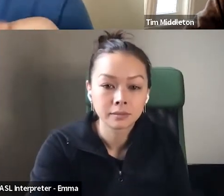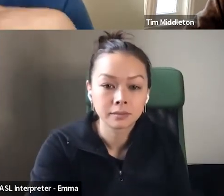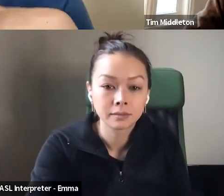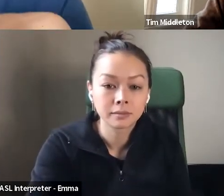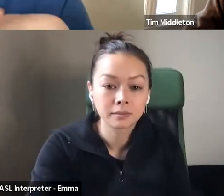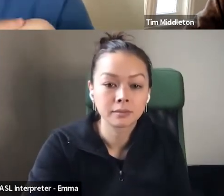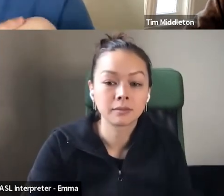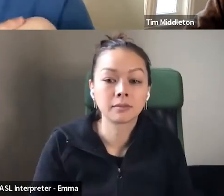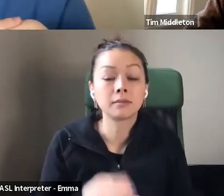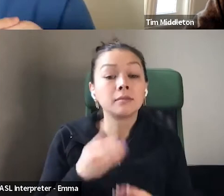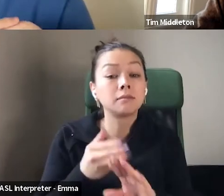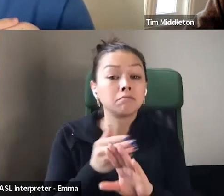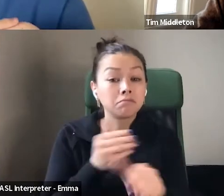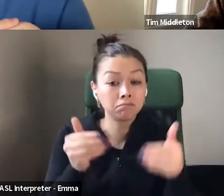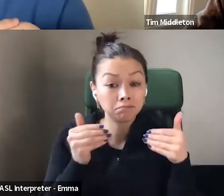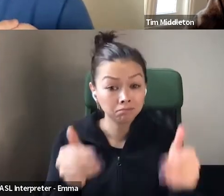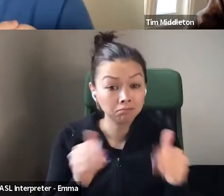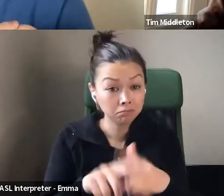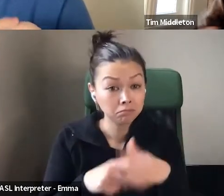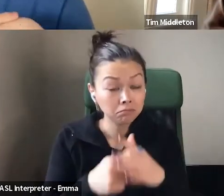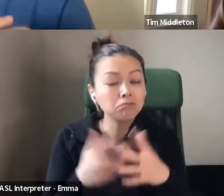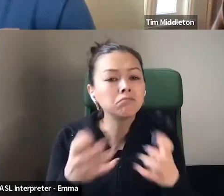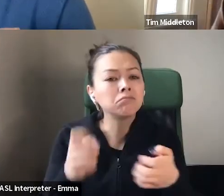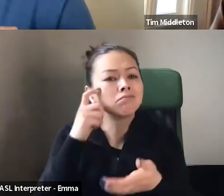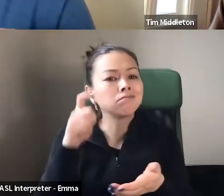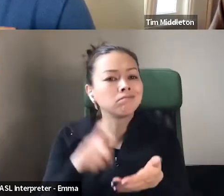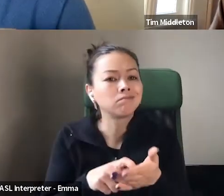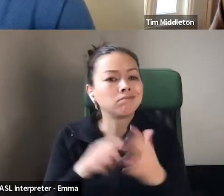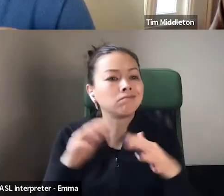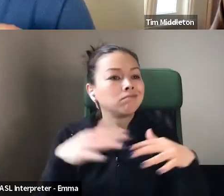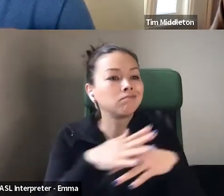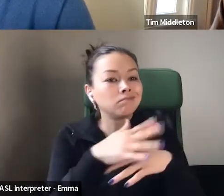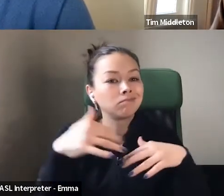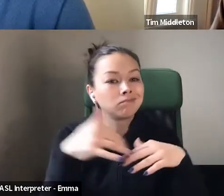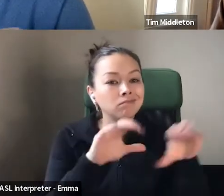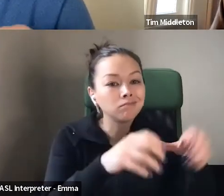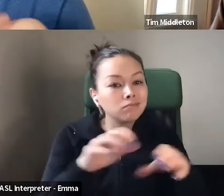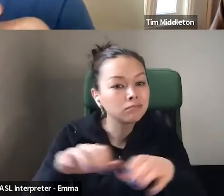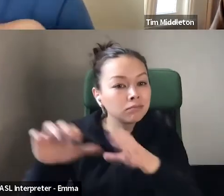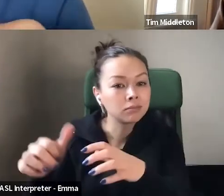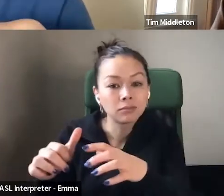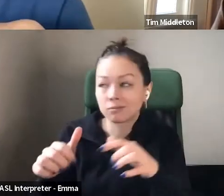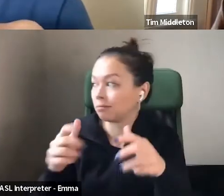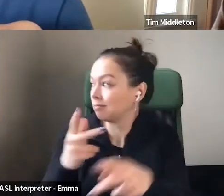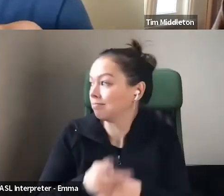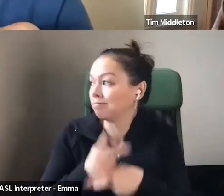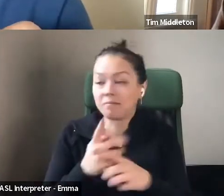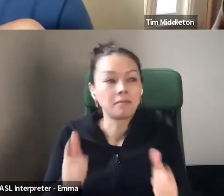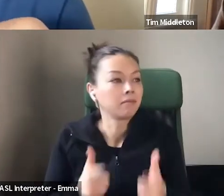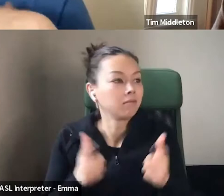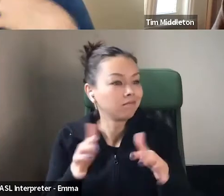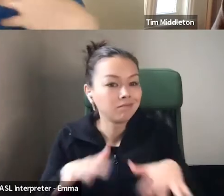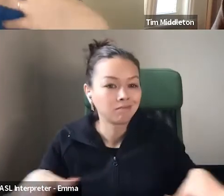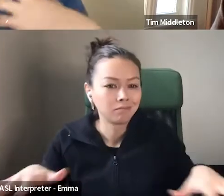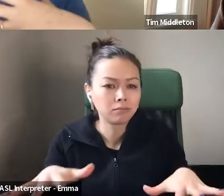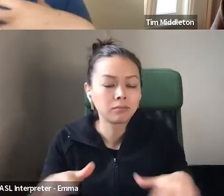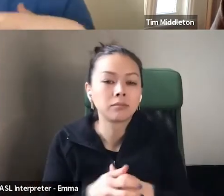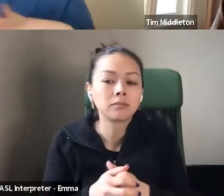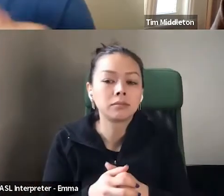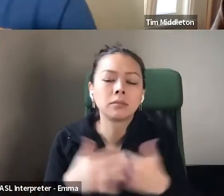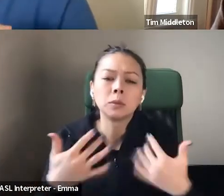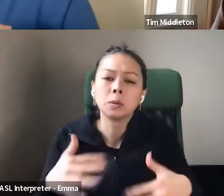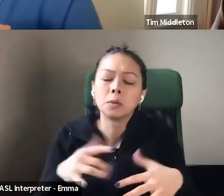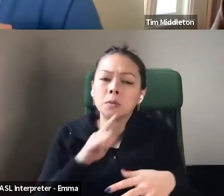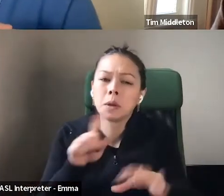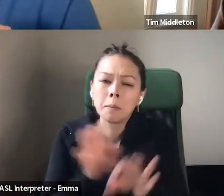peoples of all the lands that we're on today. This is an acknowledgement that is deeply personal due to this virtual platform and the wide range of